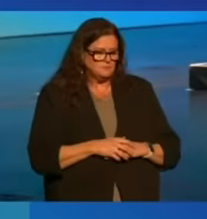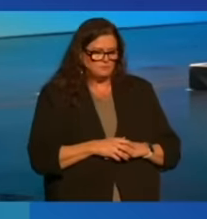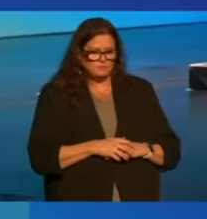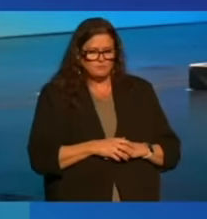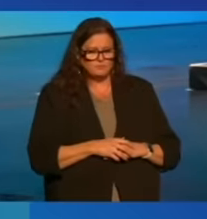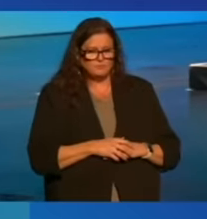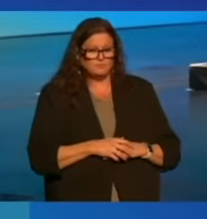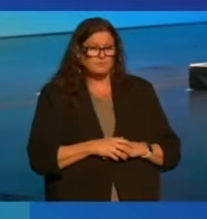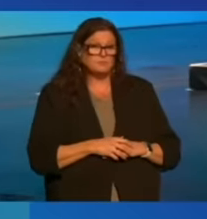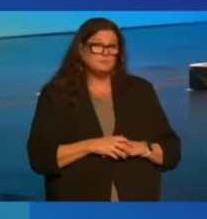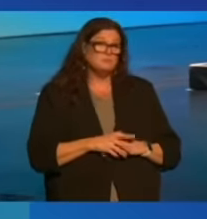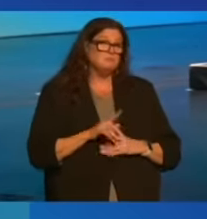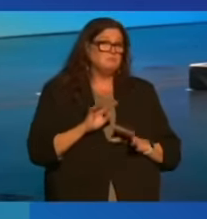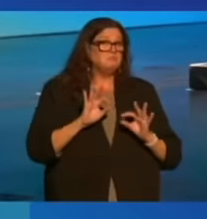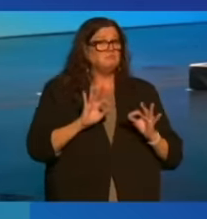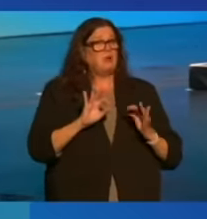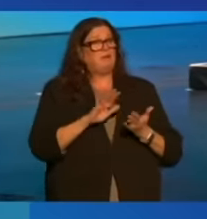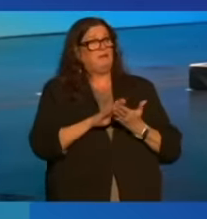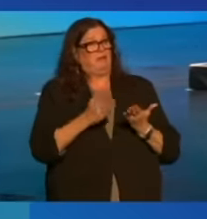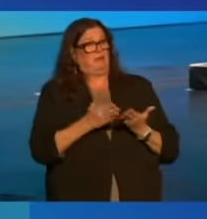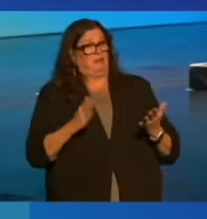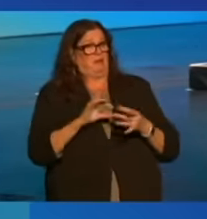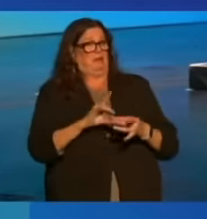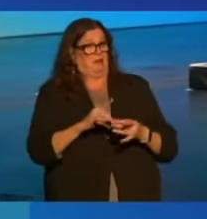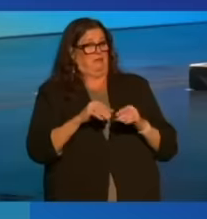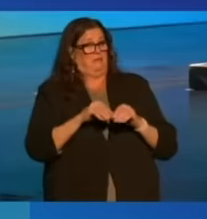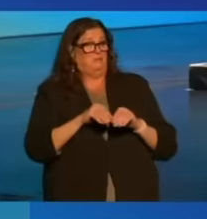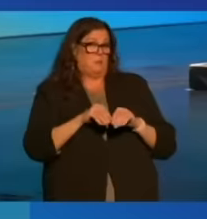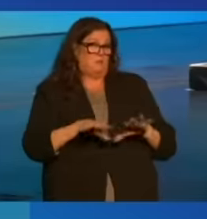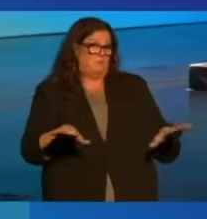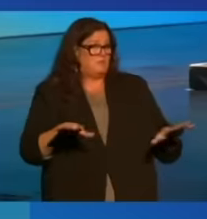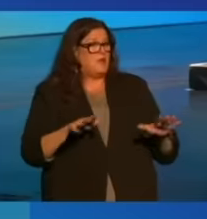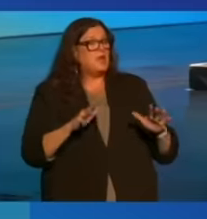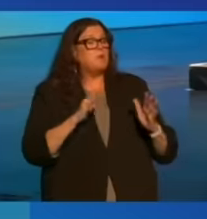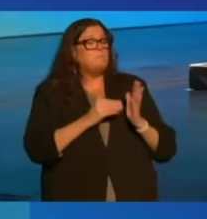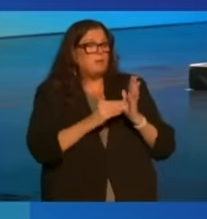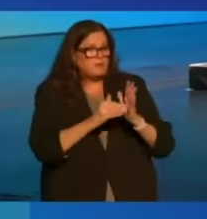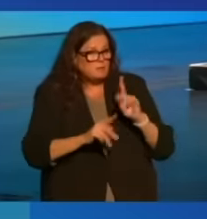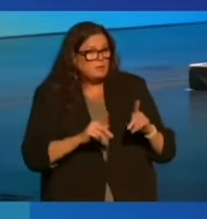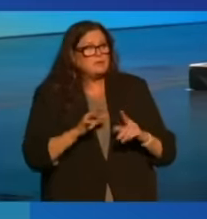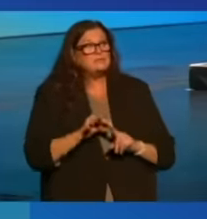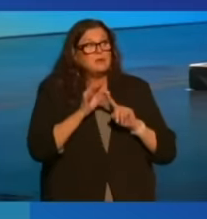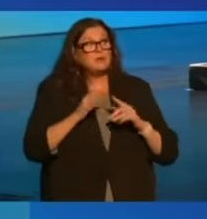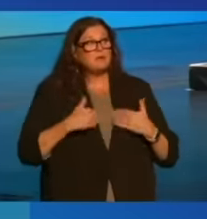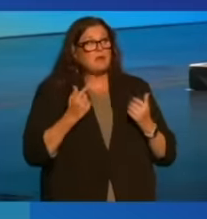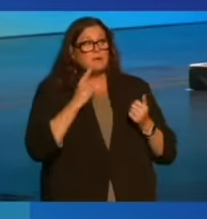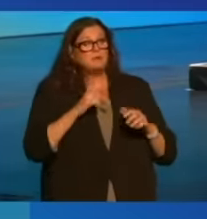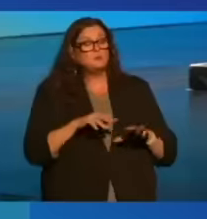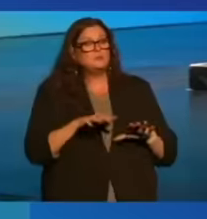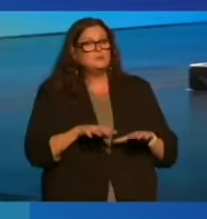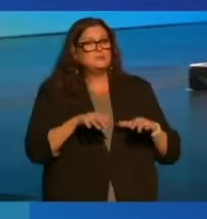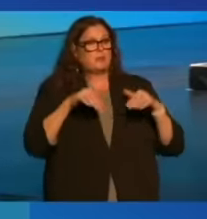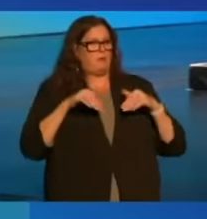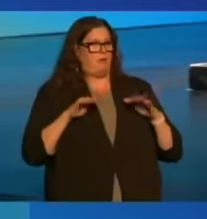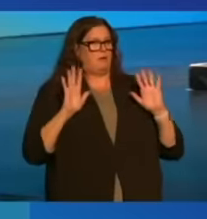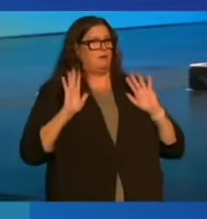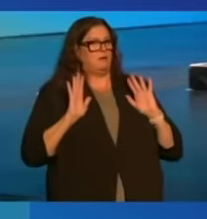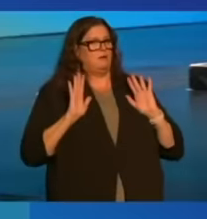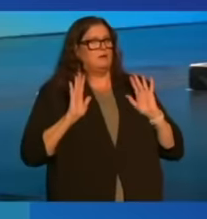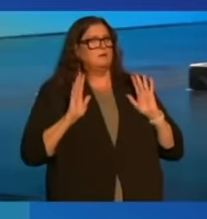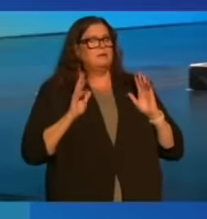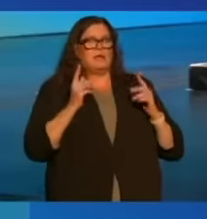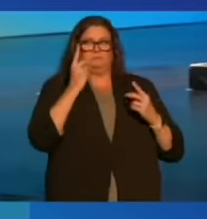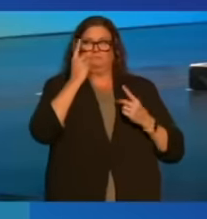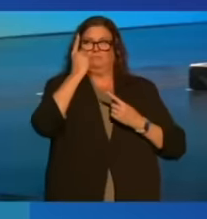One silver lining of the pandemic was that it forced millions of people, especially young people, to step back and take